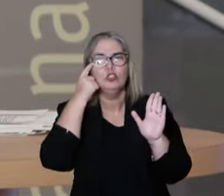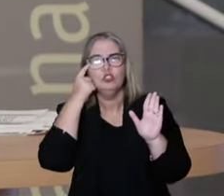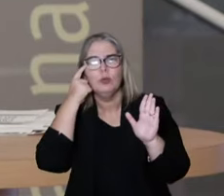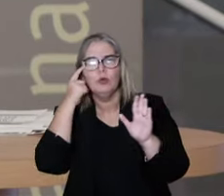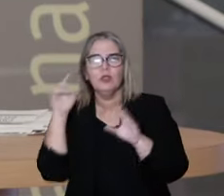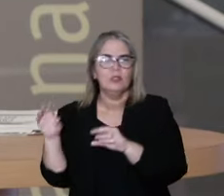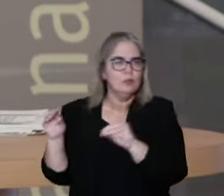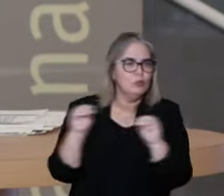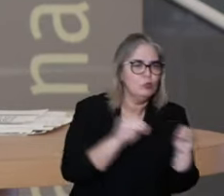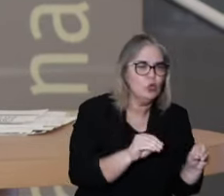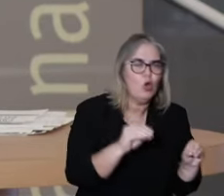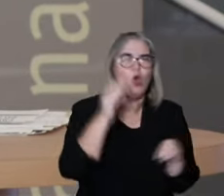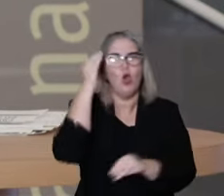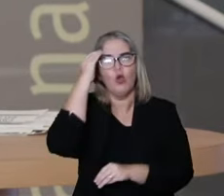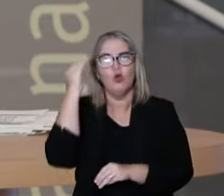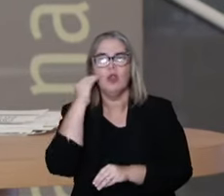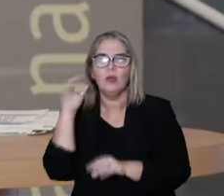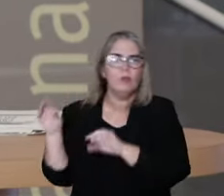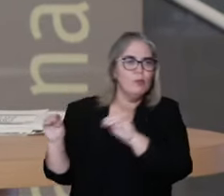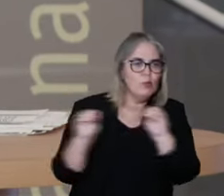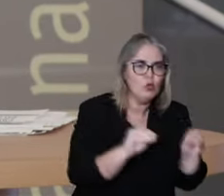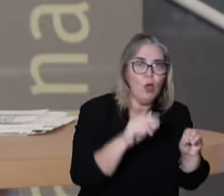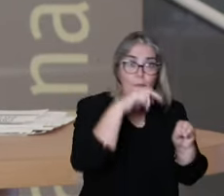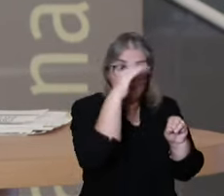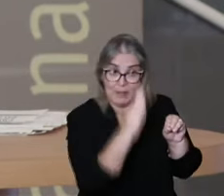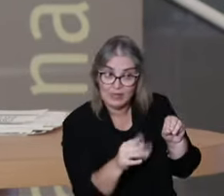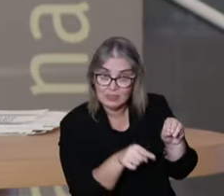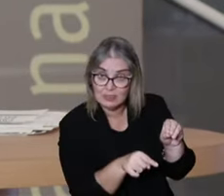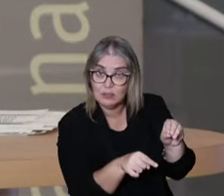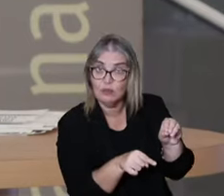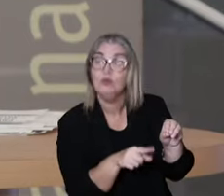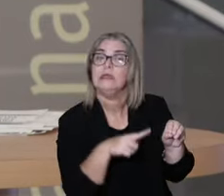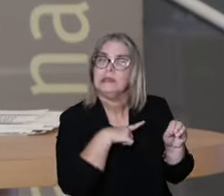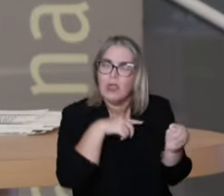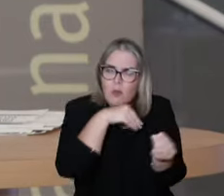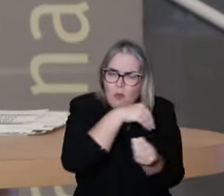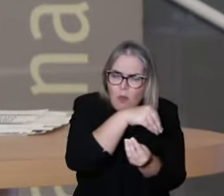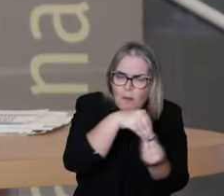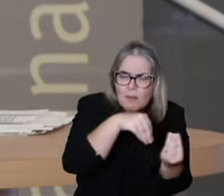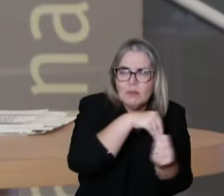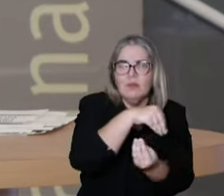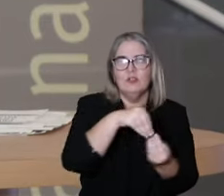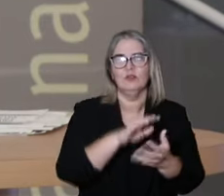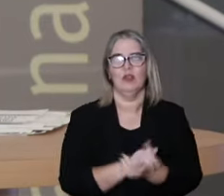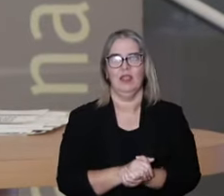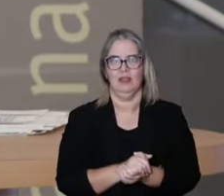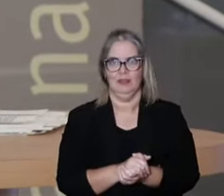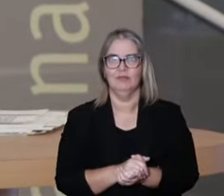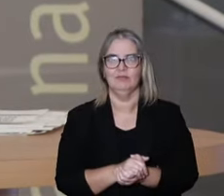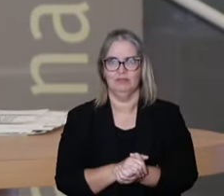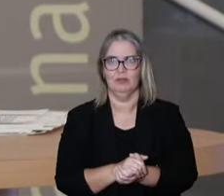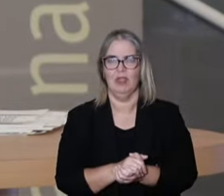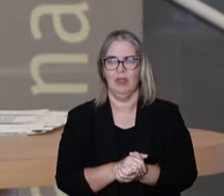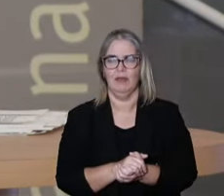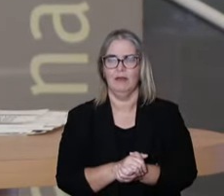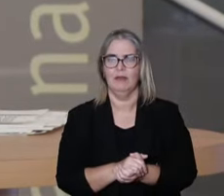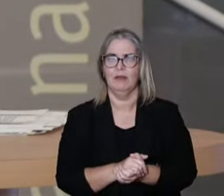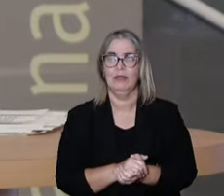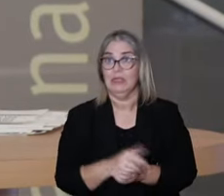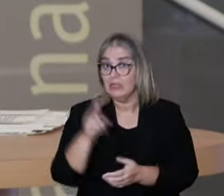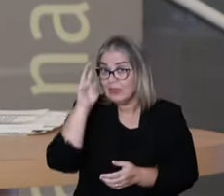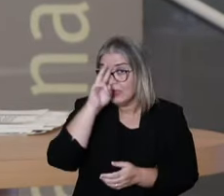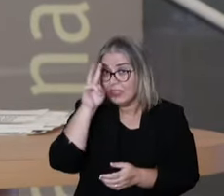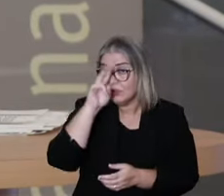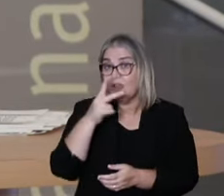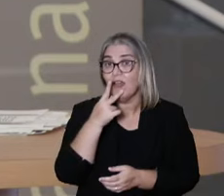century in smaller numbers, Chinese, Korean, and all, the landmark of the arrival of the acupuncture